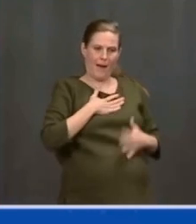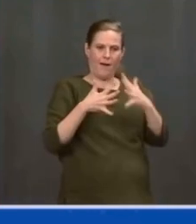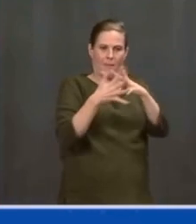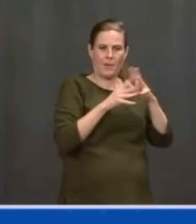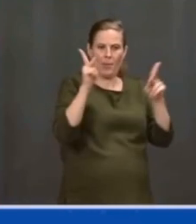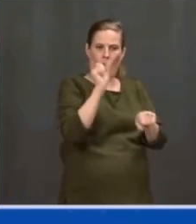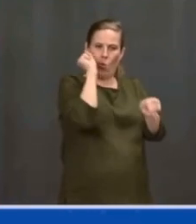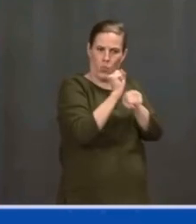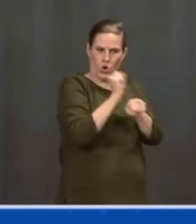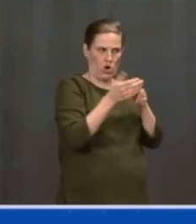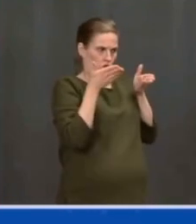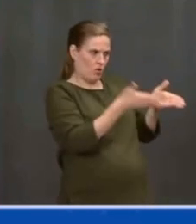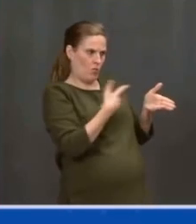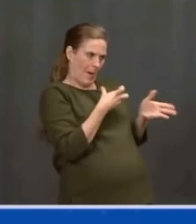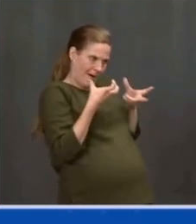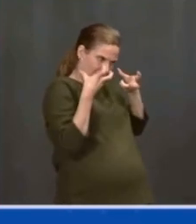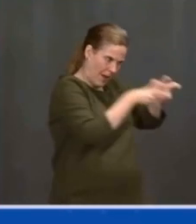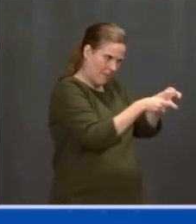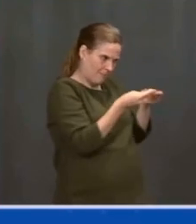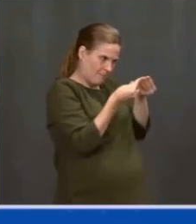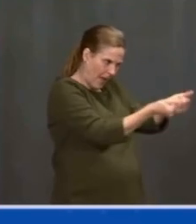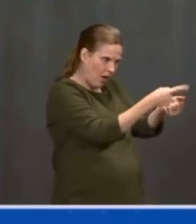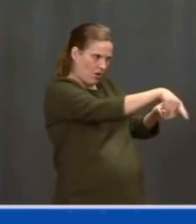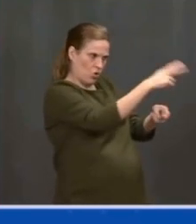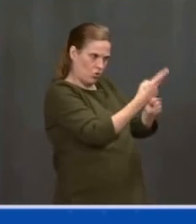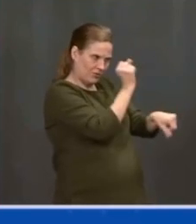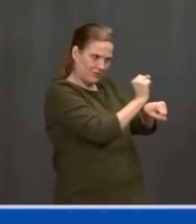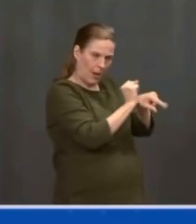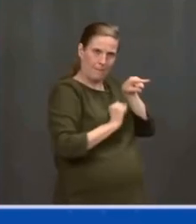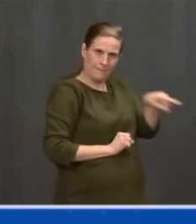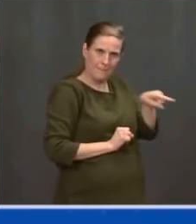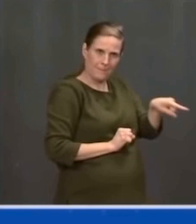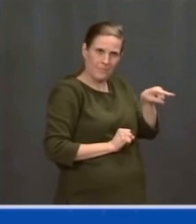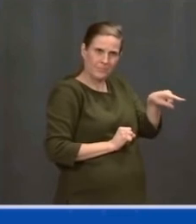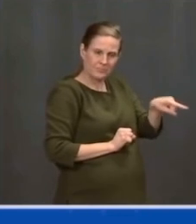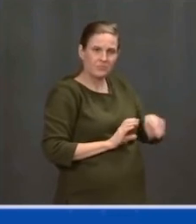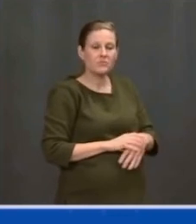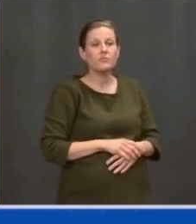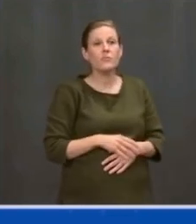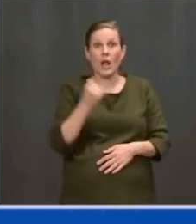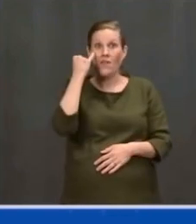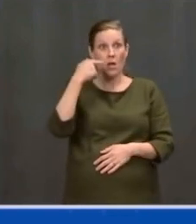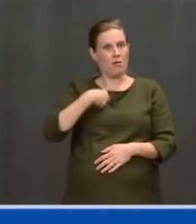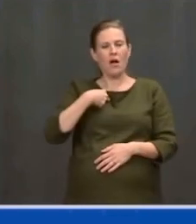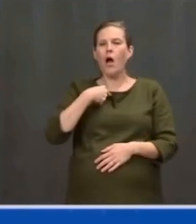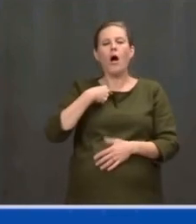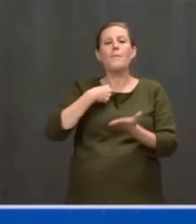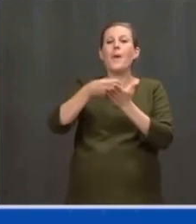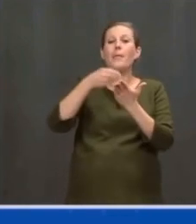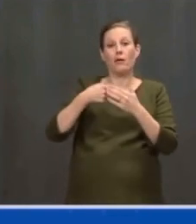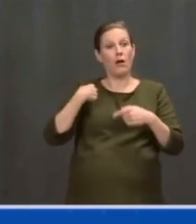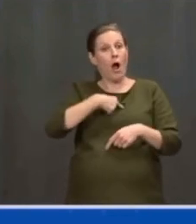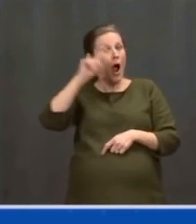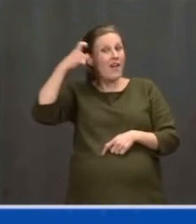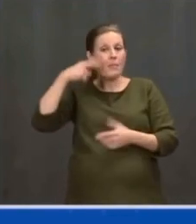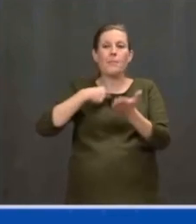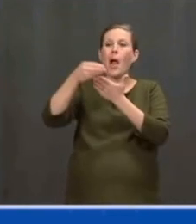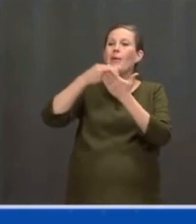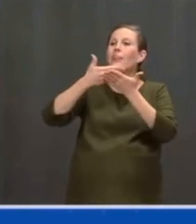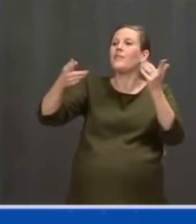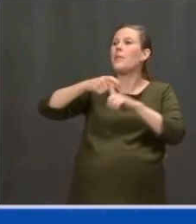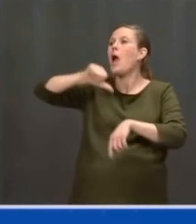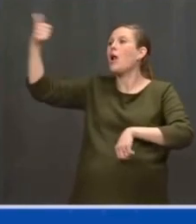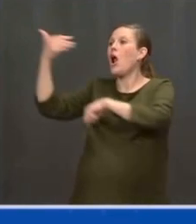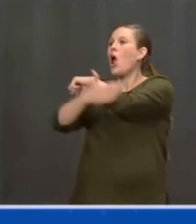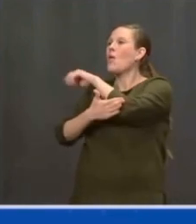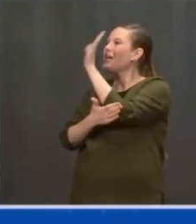And we'll buy the goods we need from all of America. Communities that have historically been left out of these investments. Black, Latino,